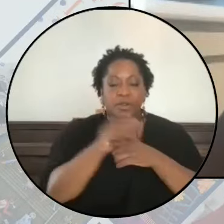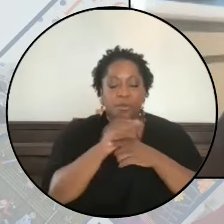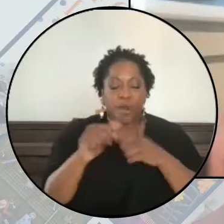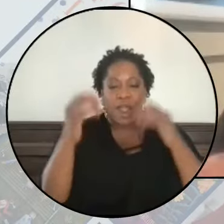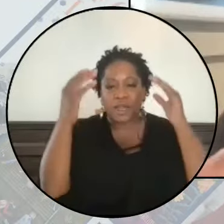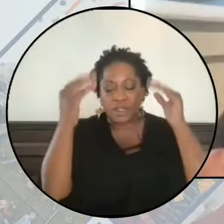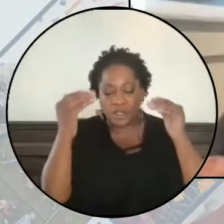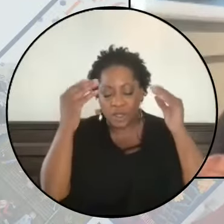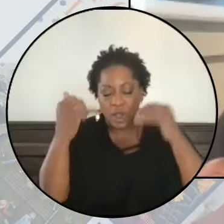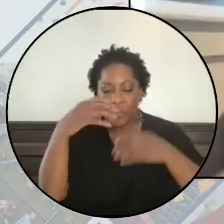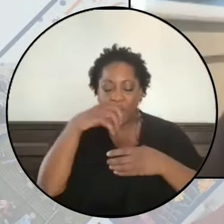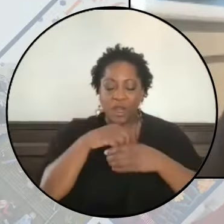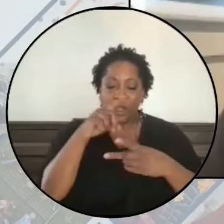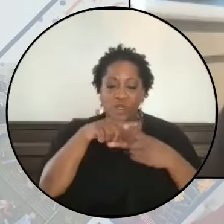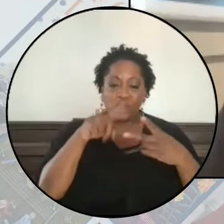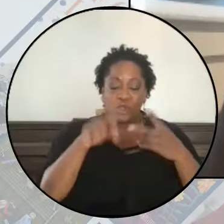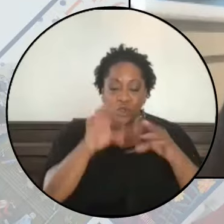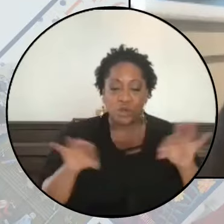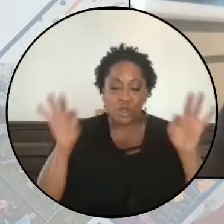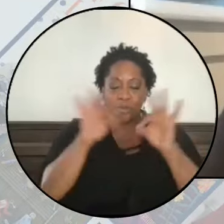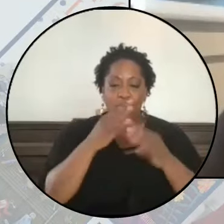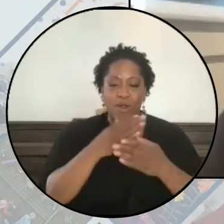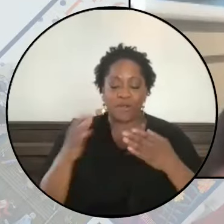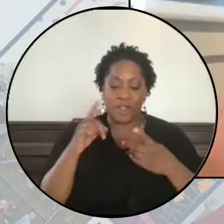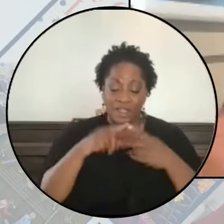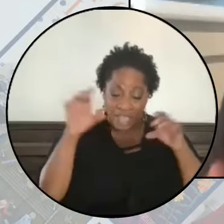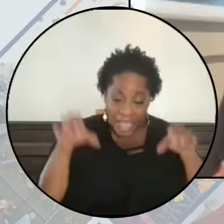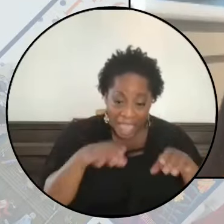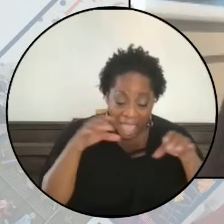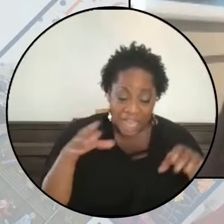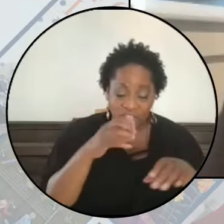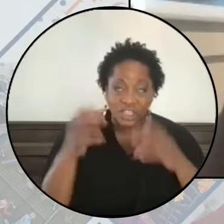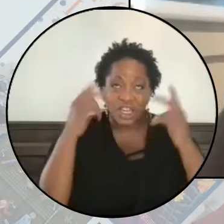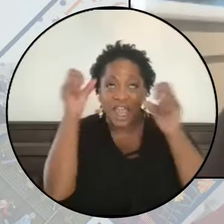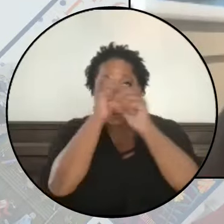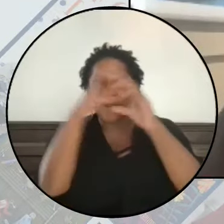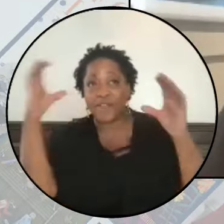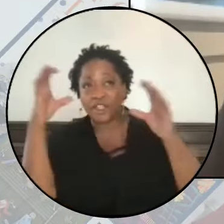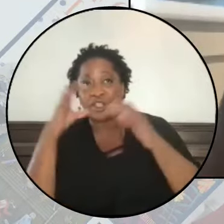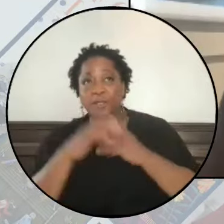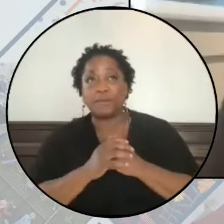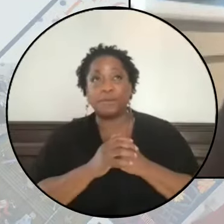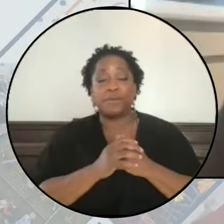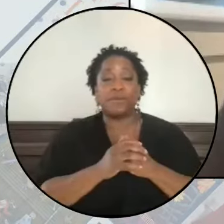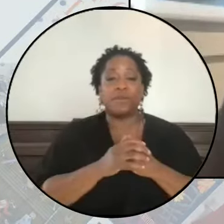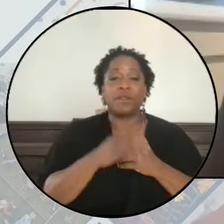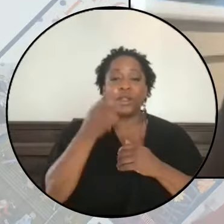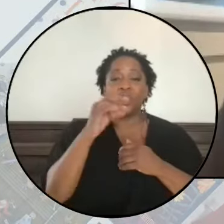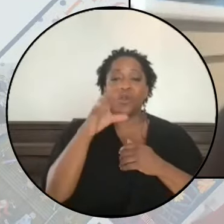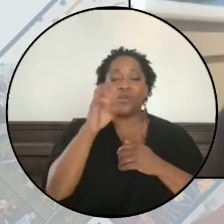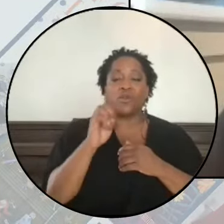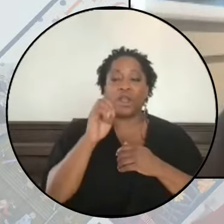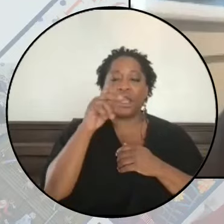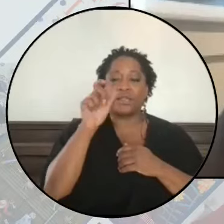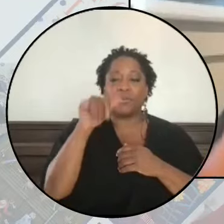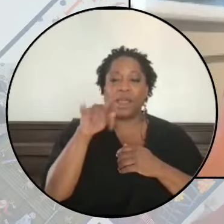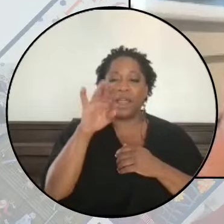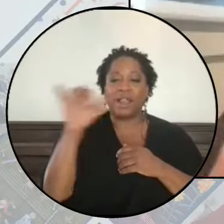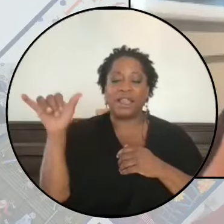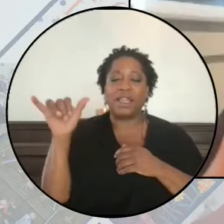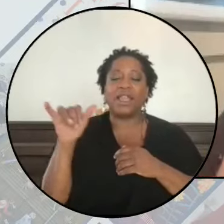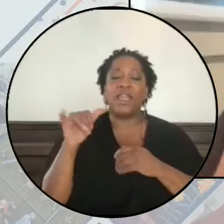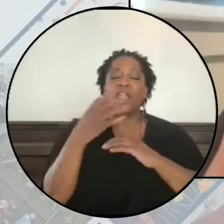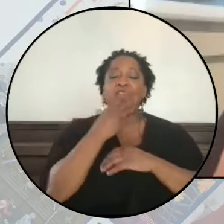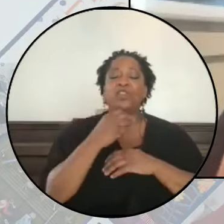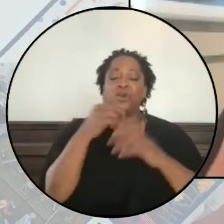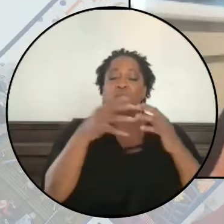practice includes two key things, action and vision. Grace Paley, the Jewish American author, said